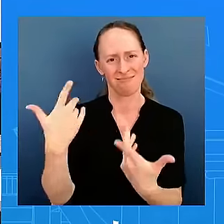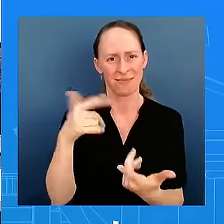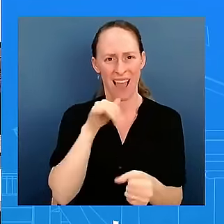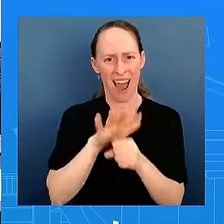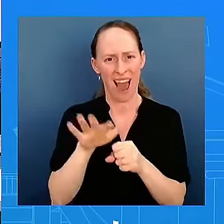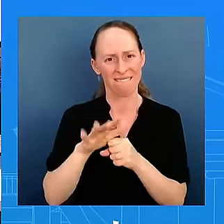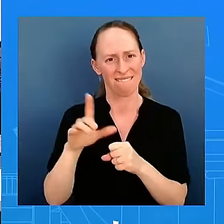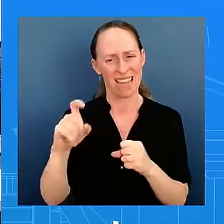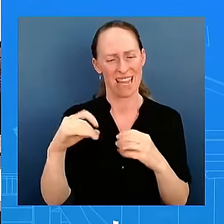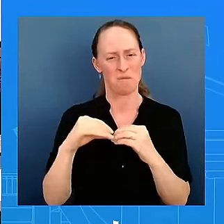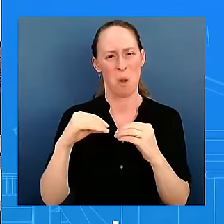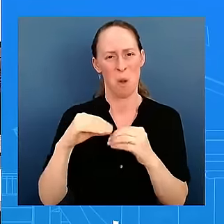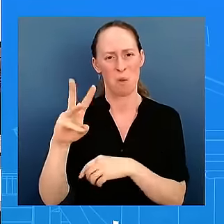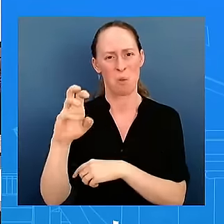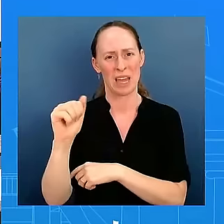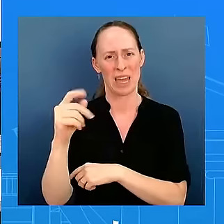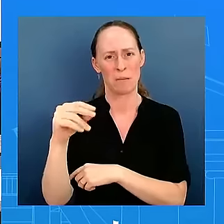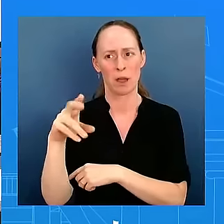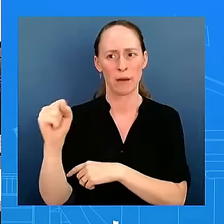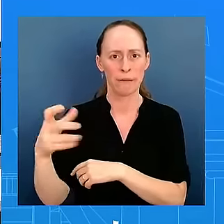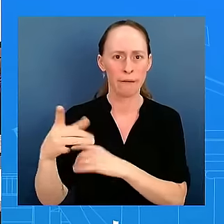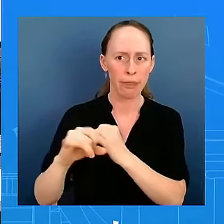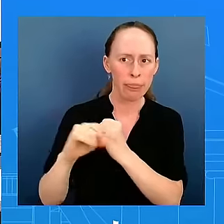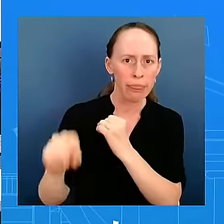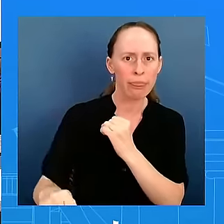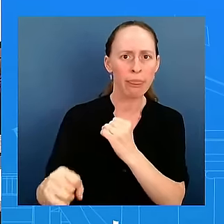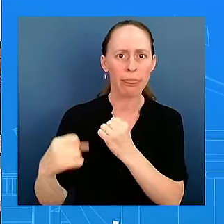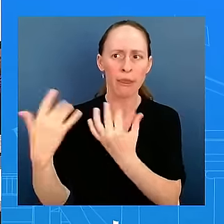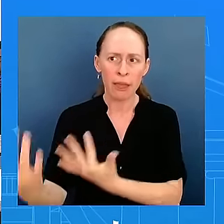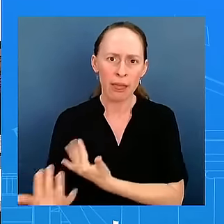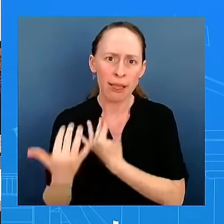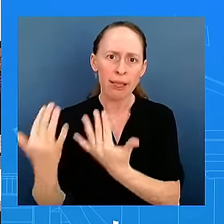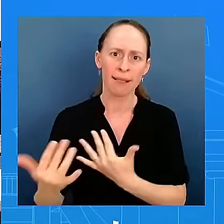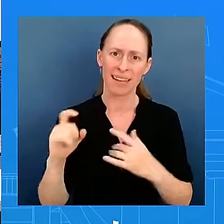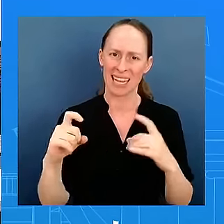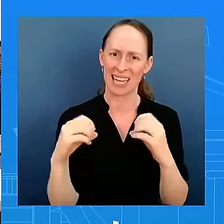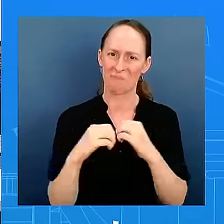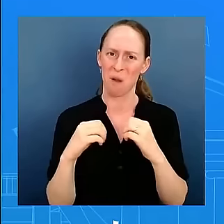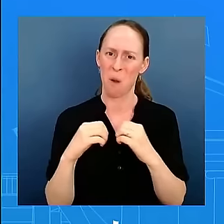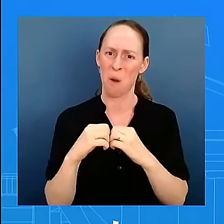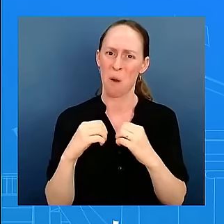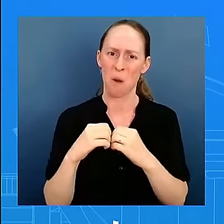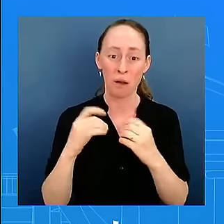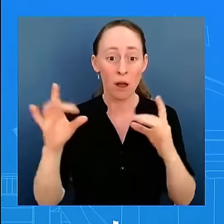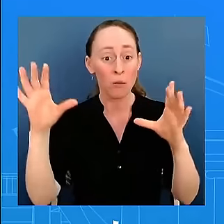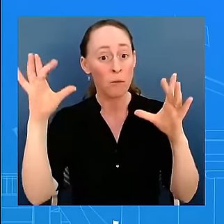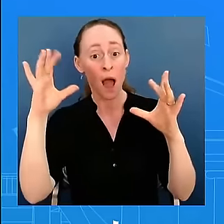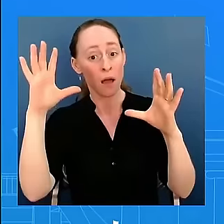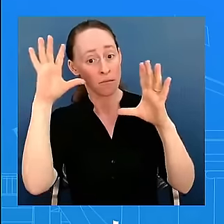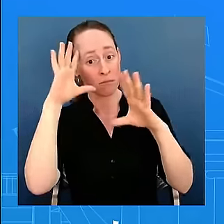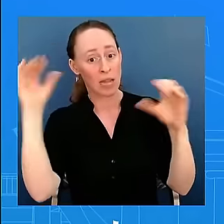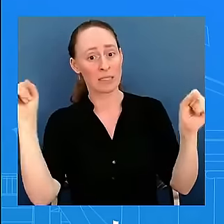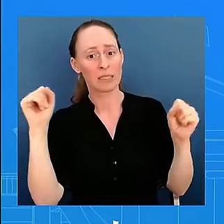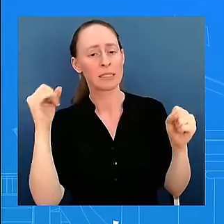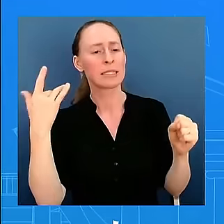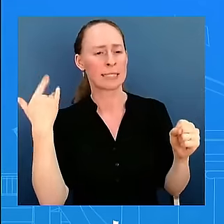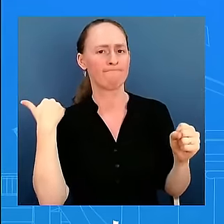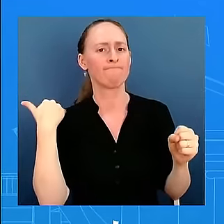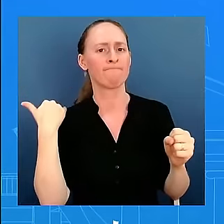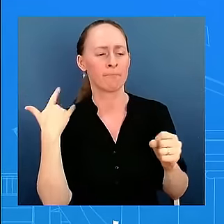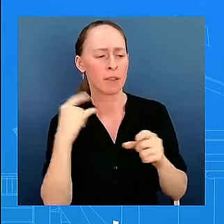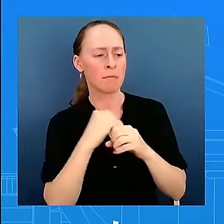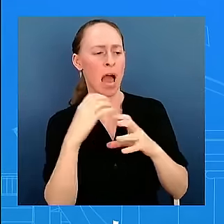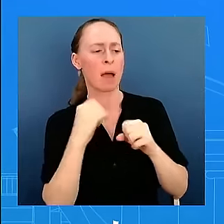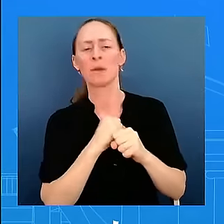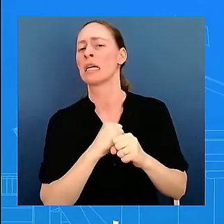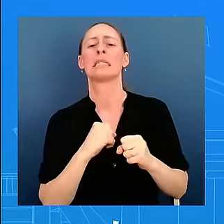lifting his pause on the 2,000-pound bombs that the Israelis have requested. No change to that policy at this time. I would just